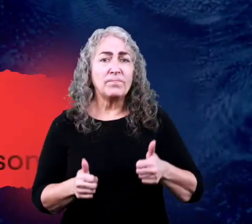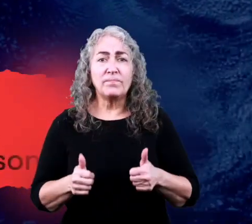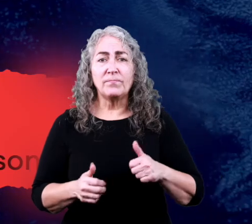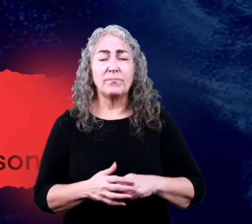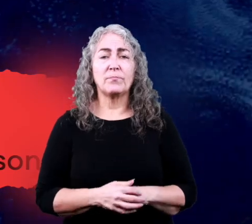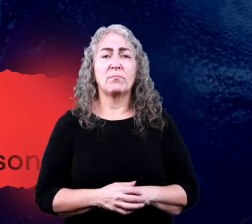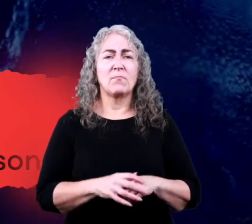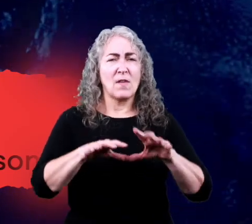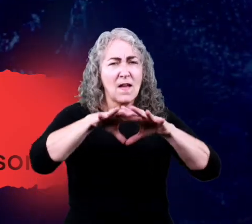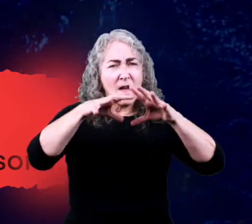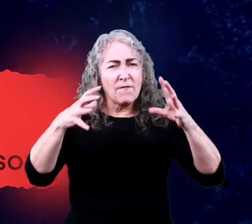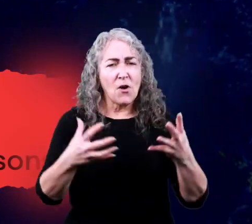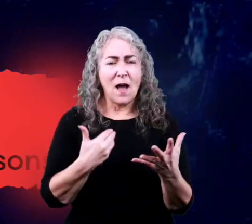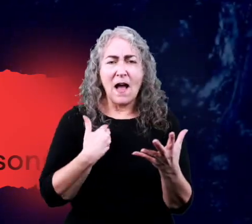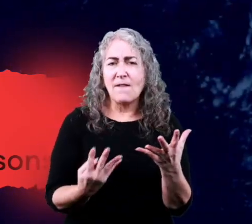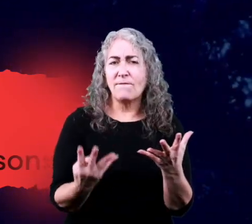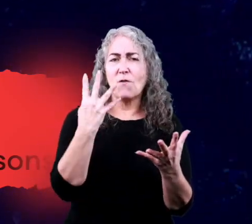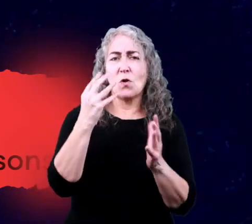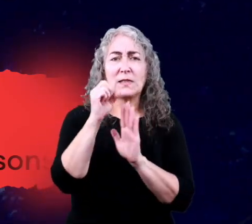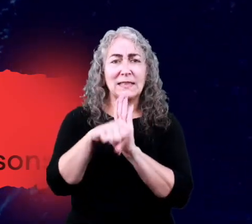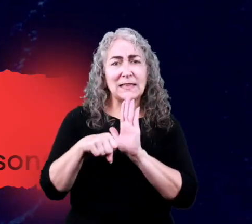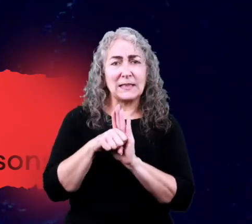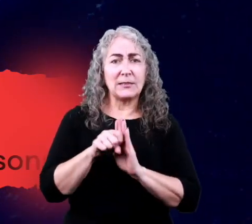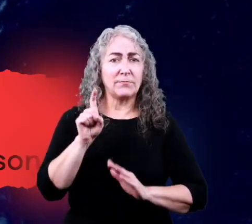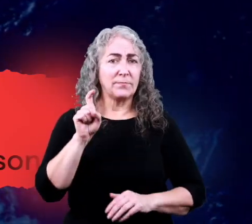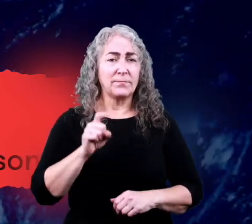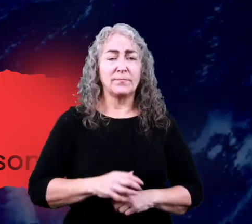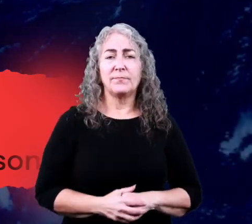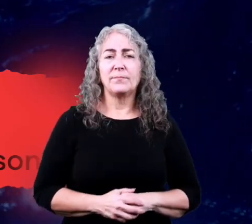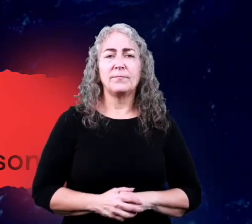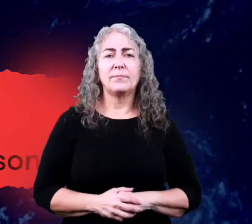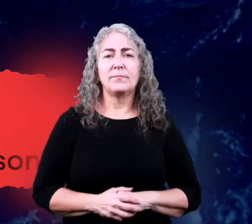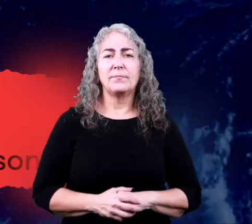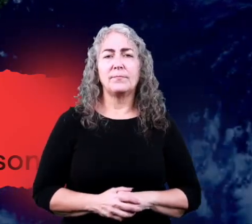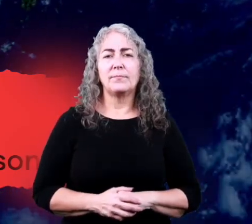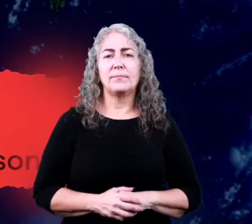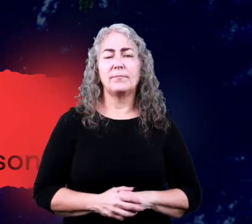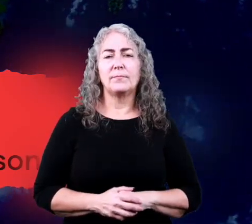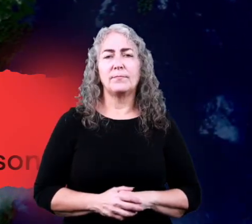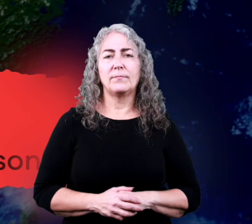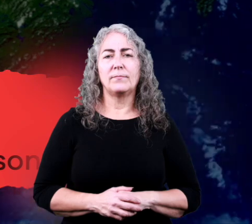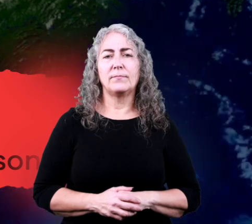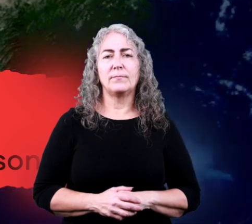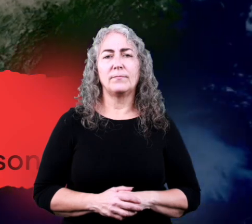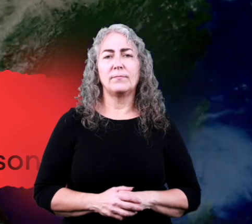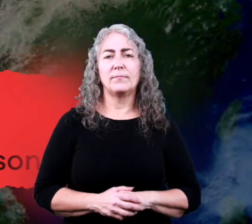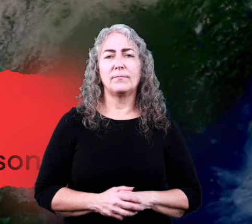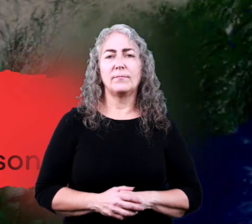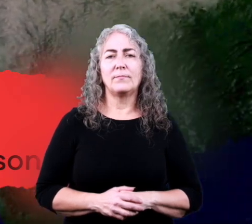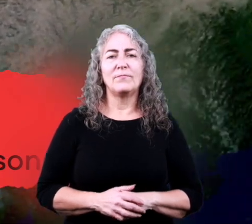True or false? Everywhere on earth has all four seasons.